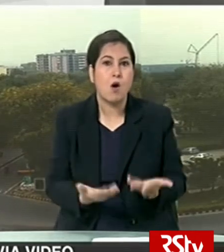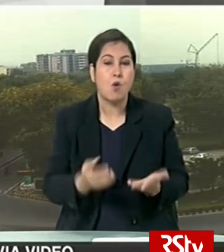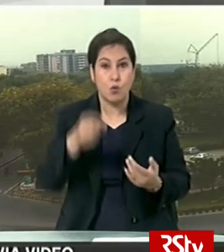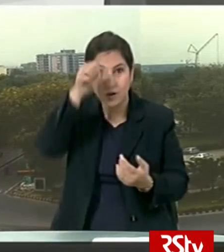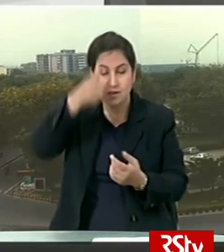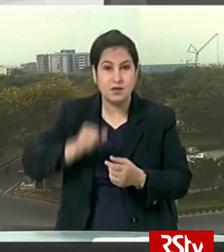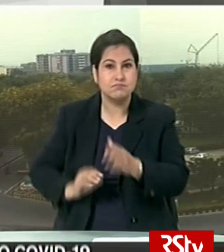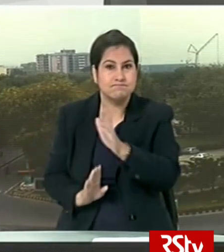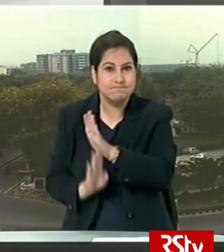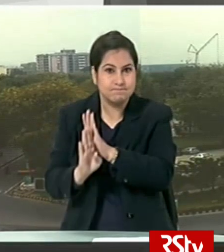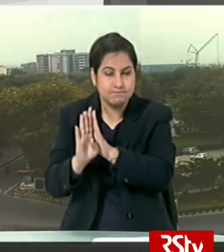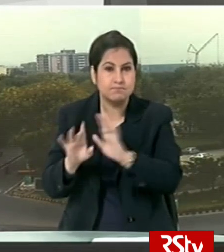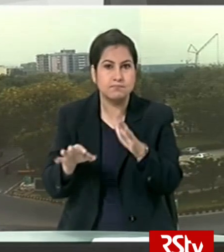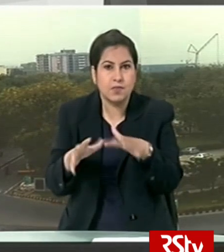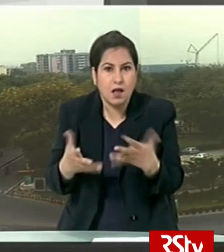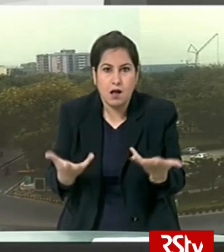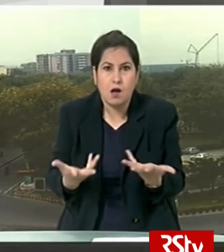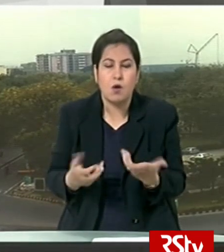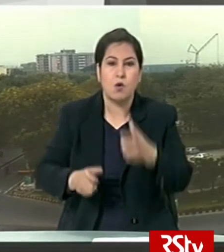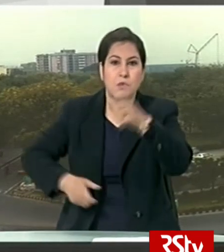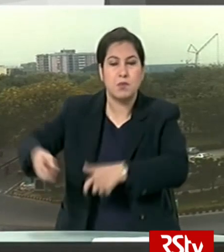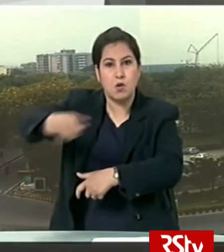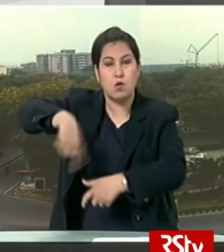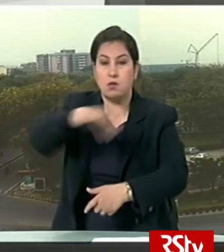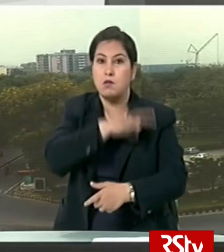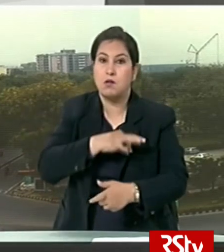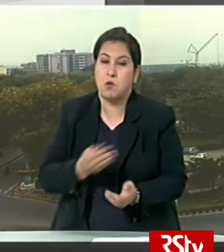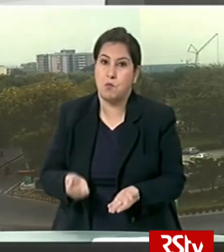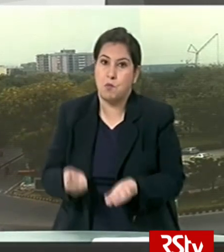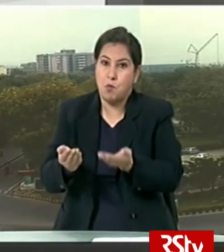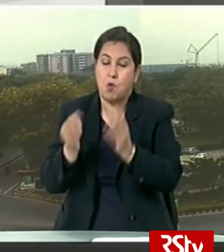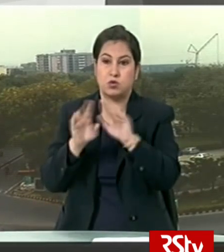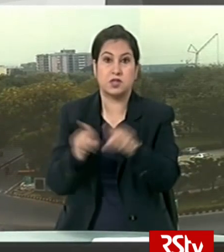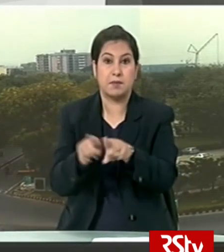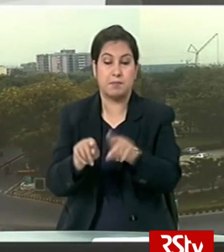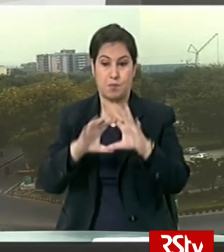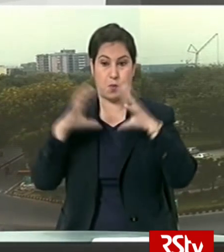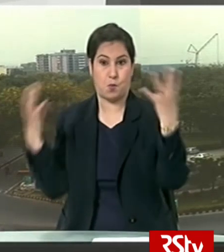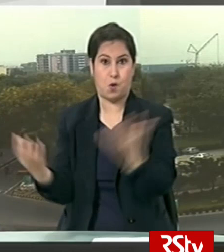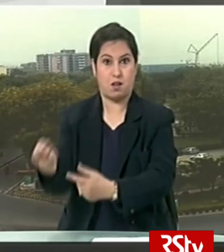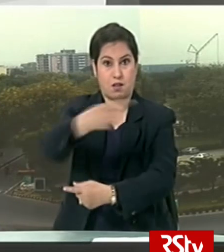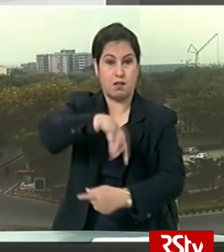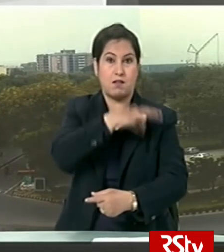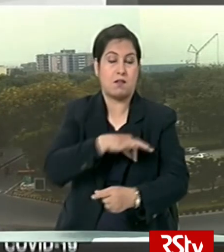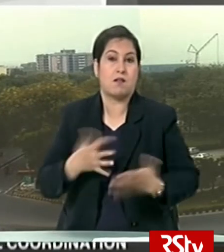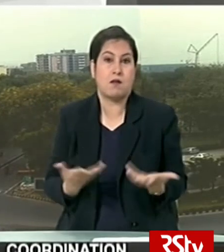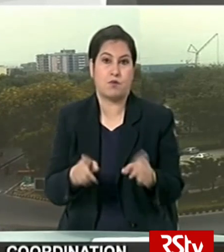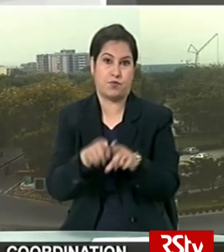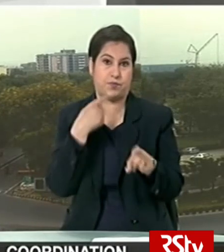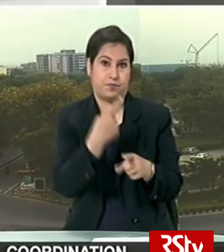India's capacities and capabilities could be better leveraged for the general benefit of the world